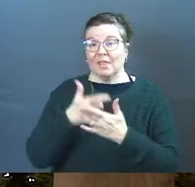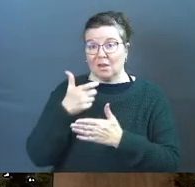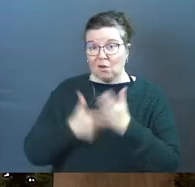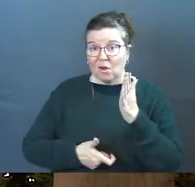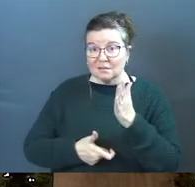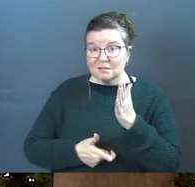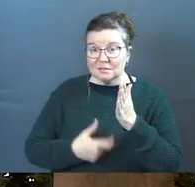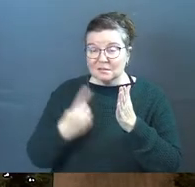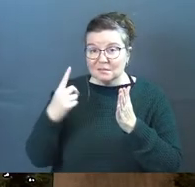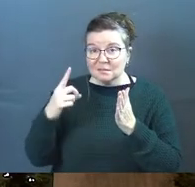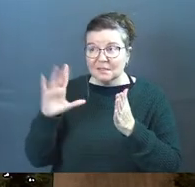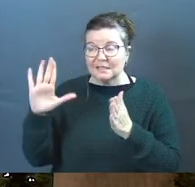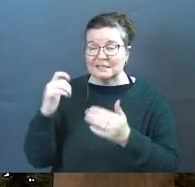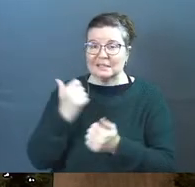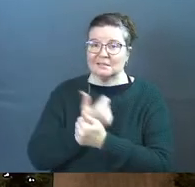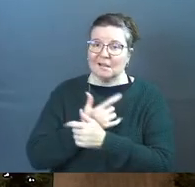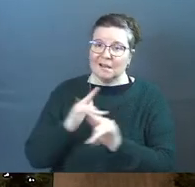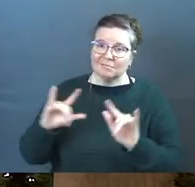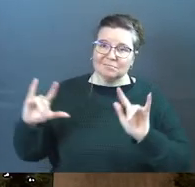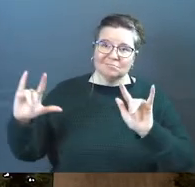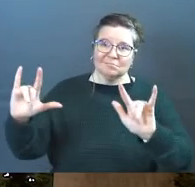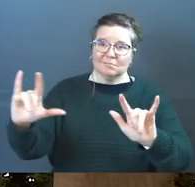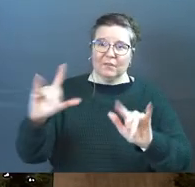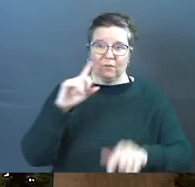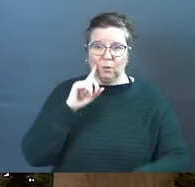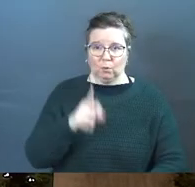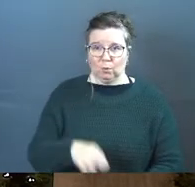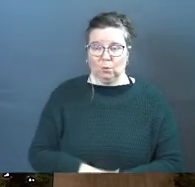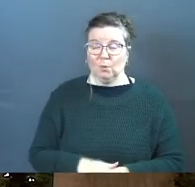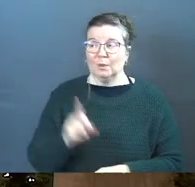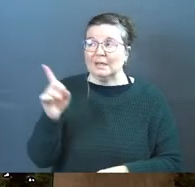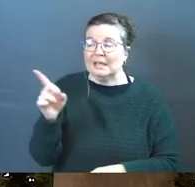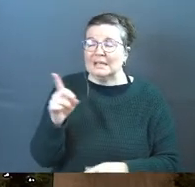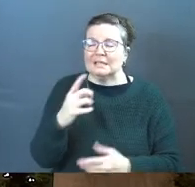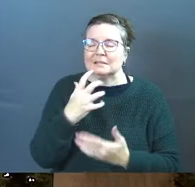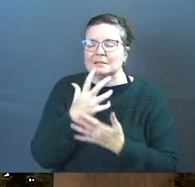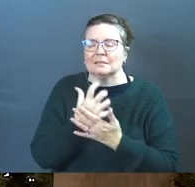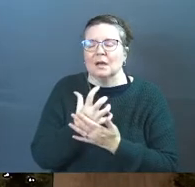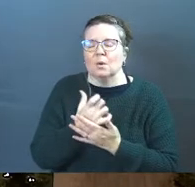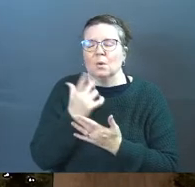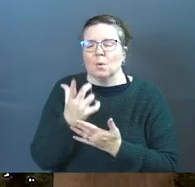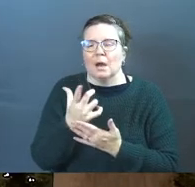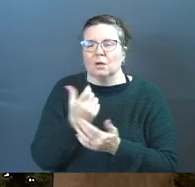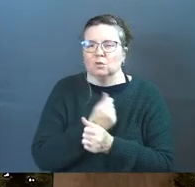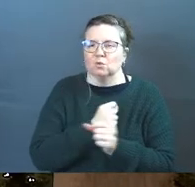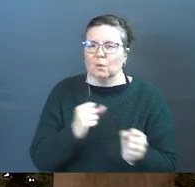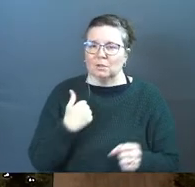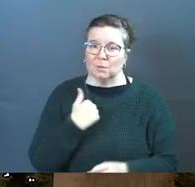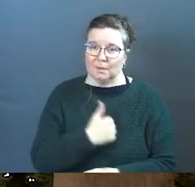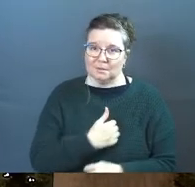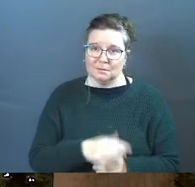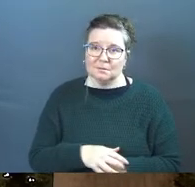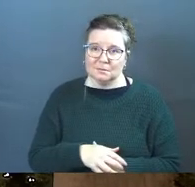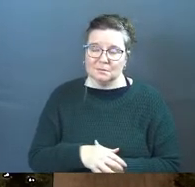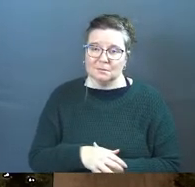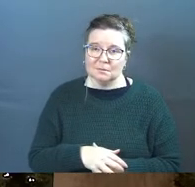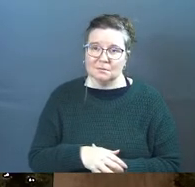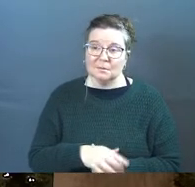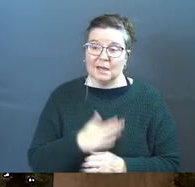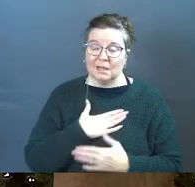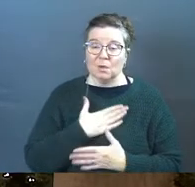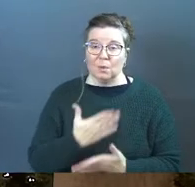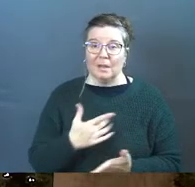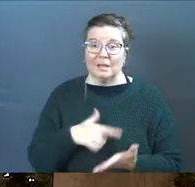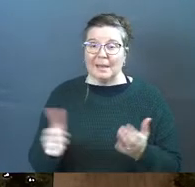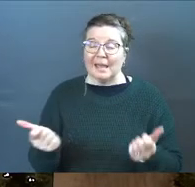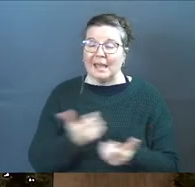cost is his love for you like he desperately wanted to rescue us and he was